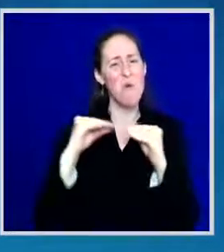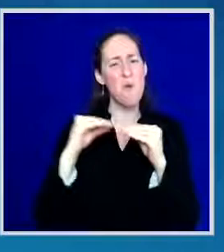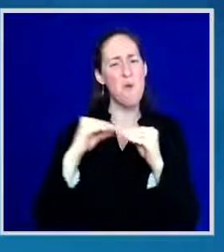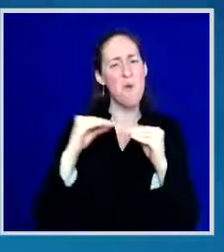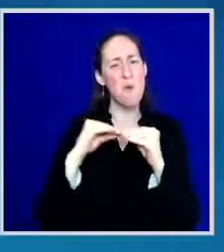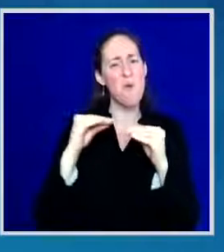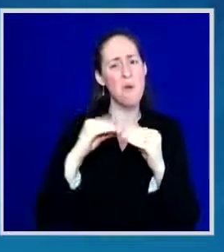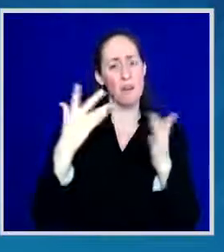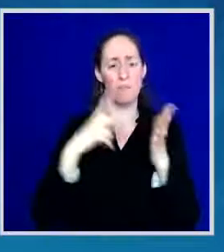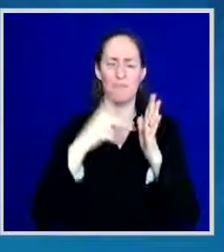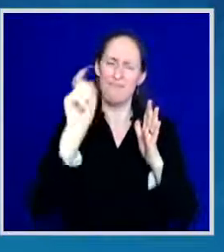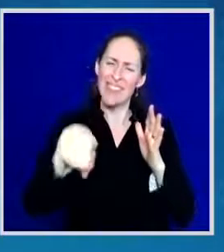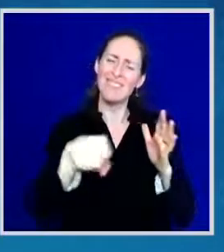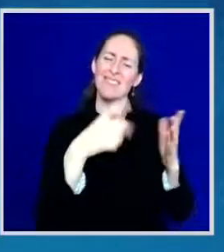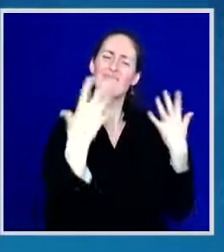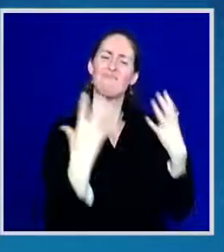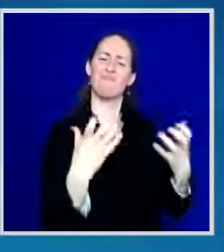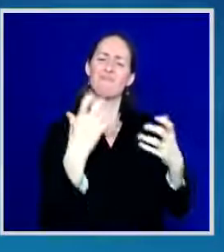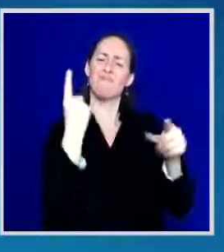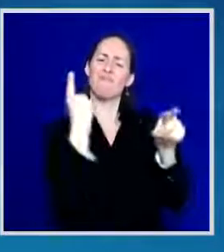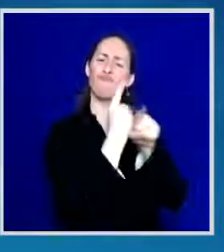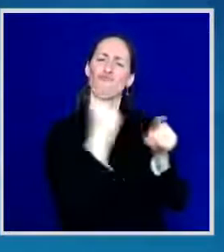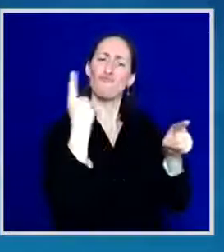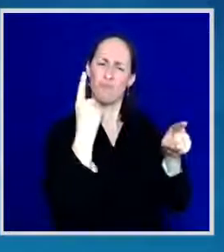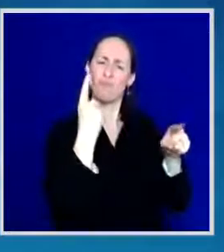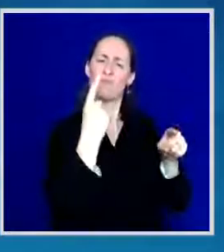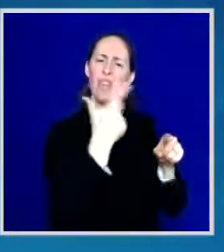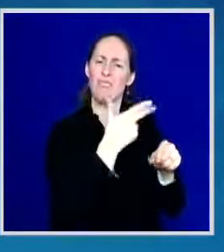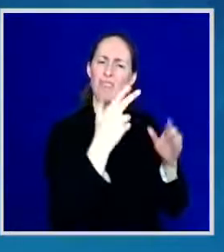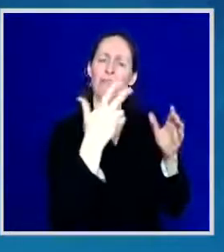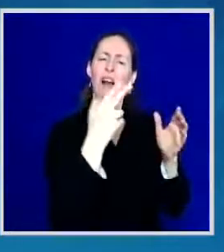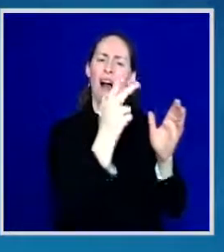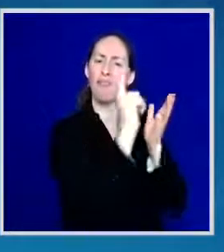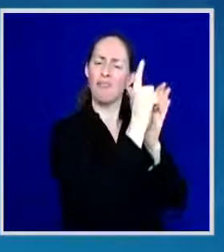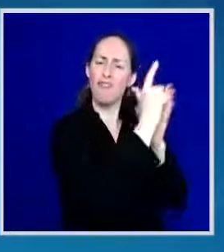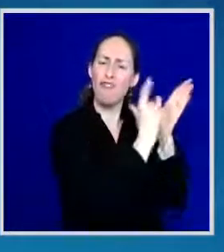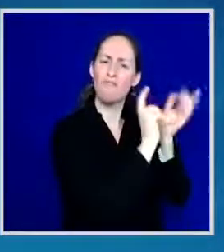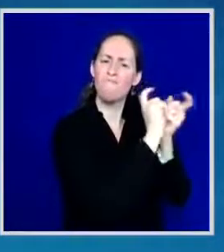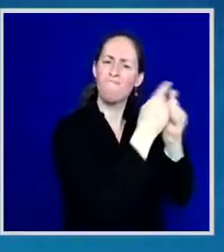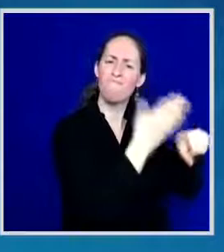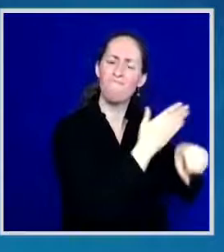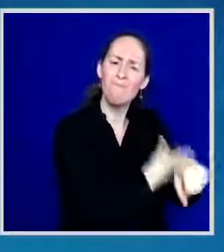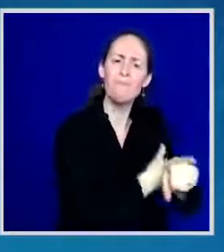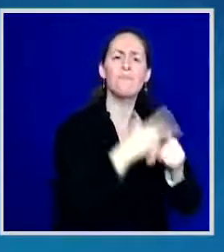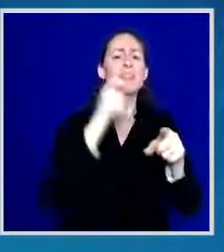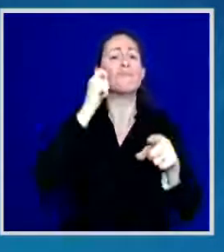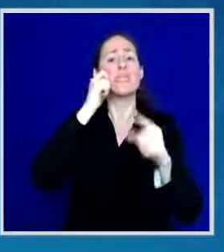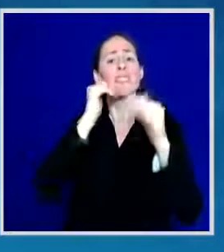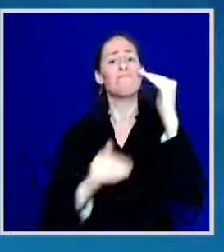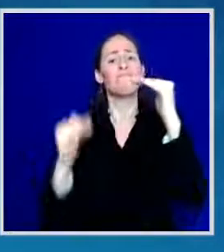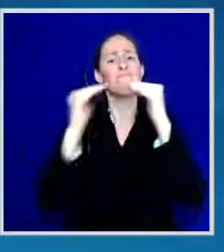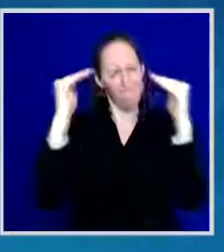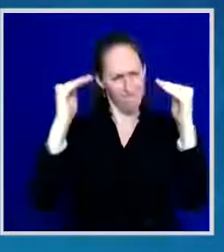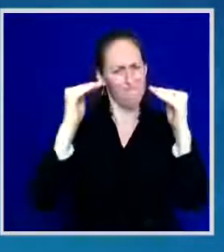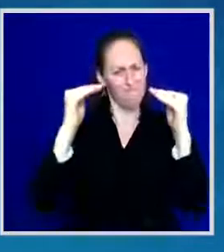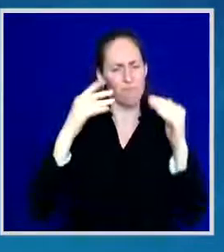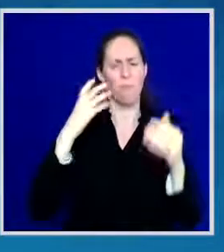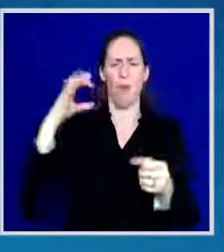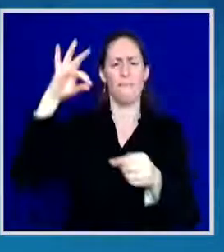for racial justice, the fight for voting rights. And some days, I know it feels exhausting,